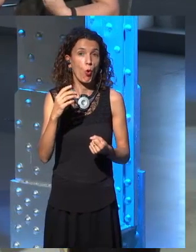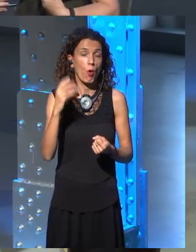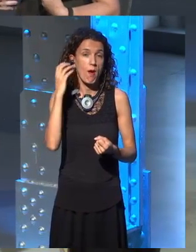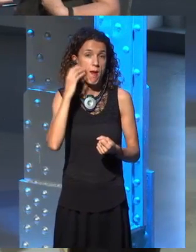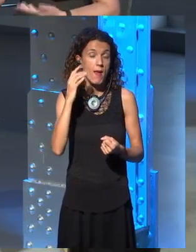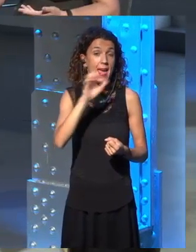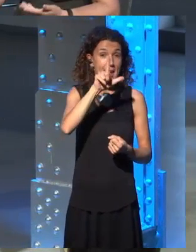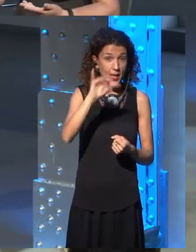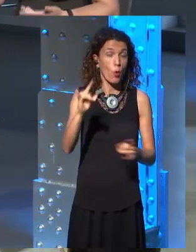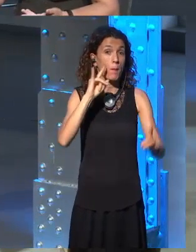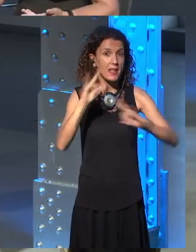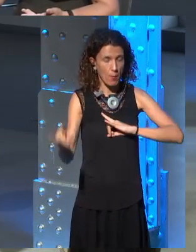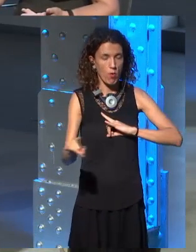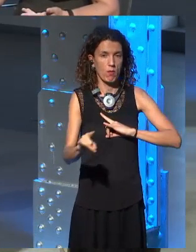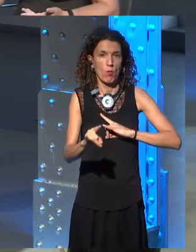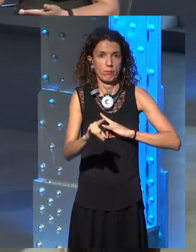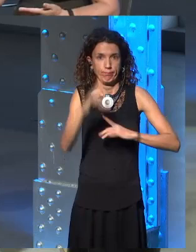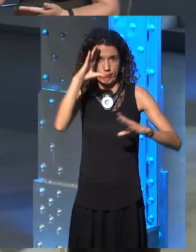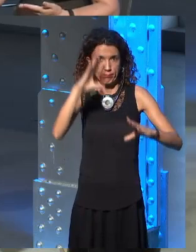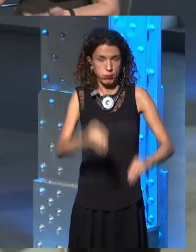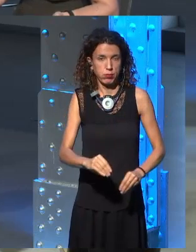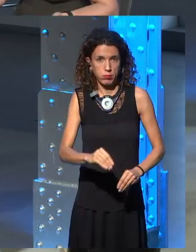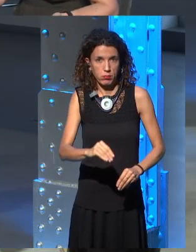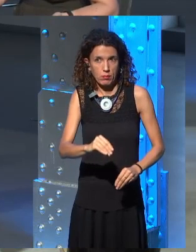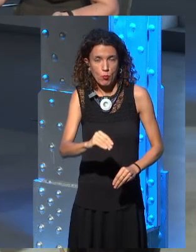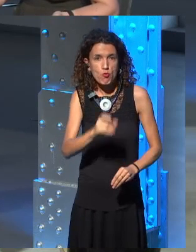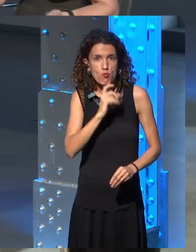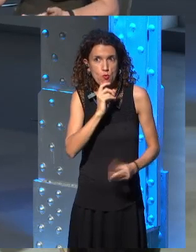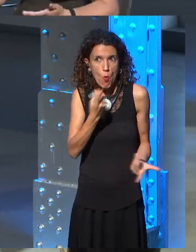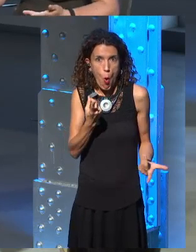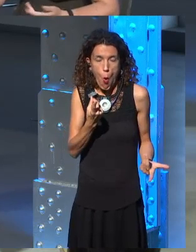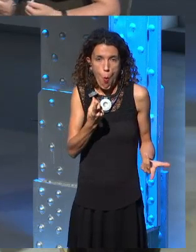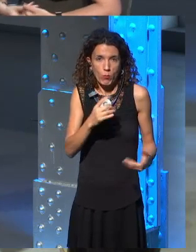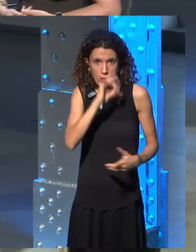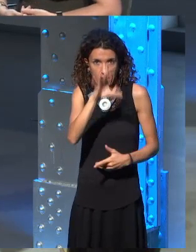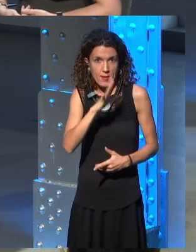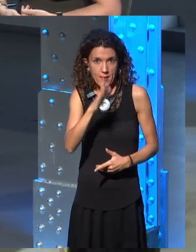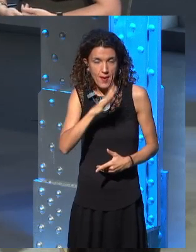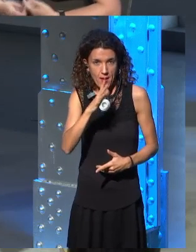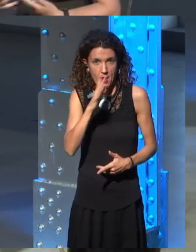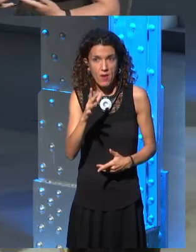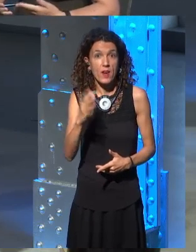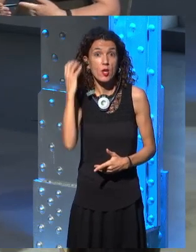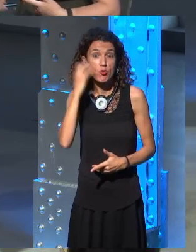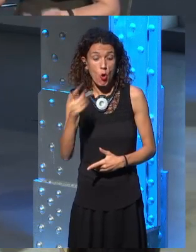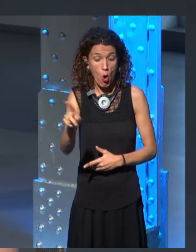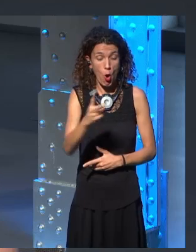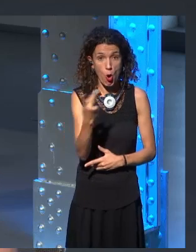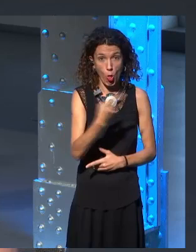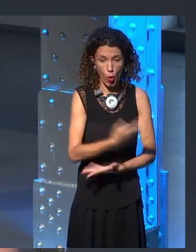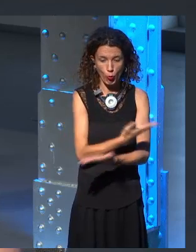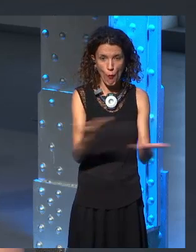difficult to believe that he would entrust something like that to us. So not being